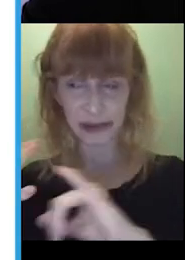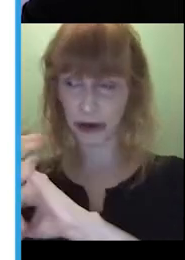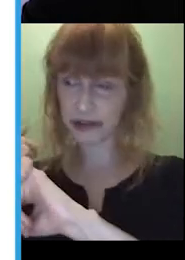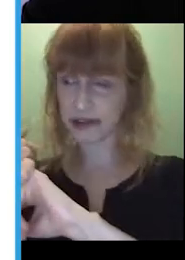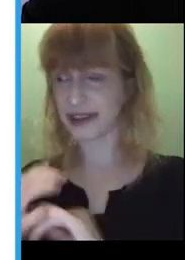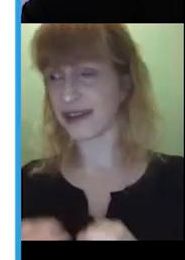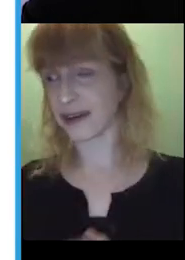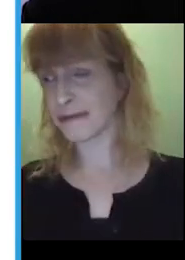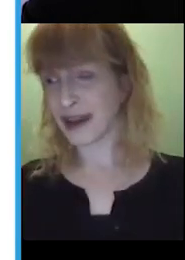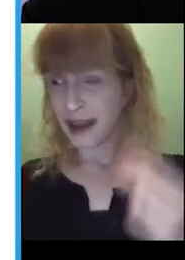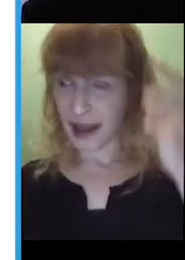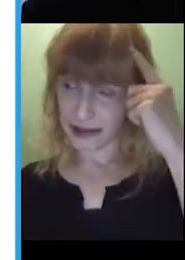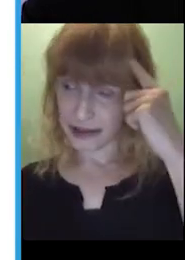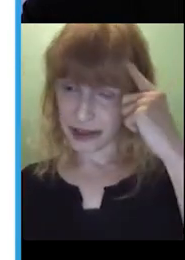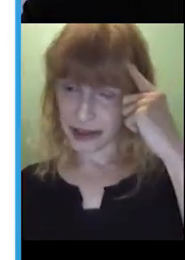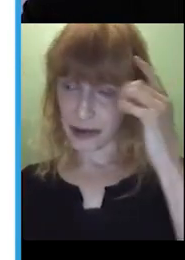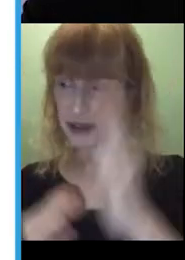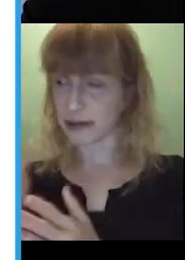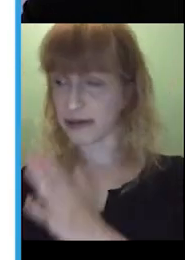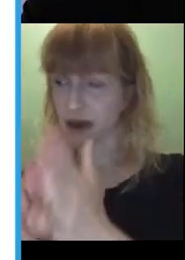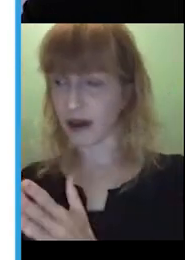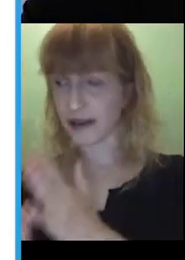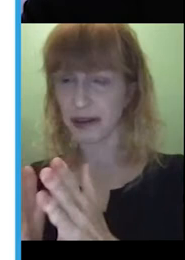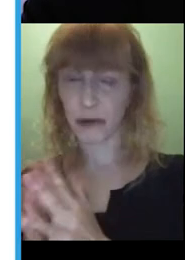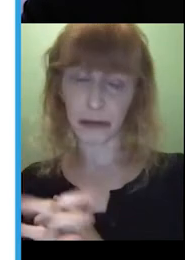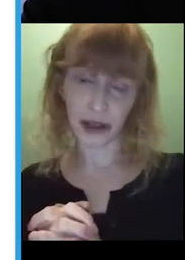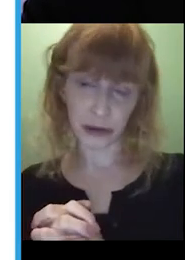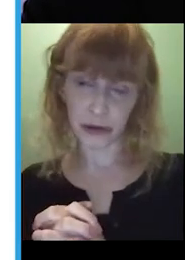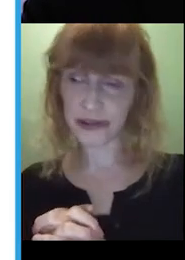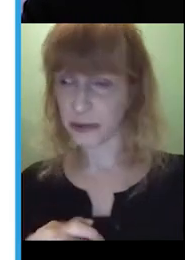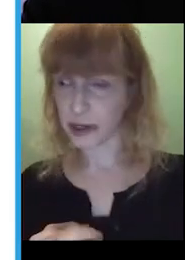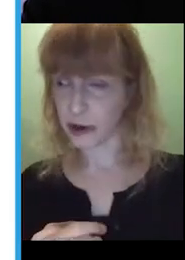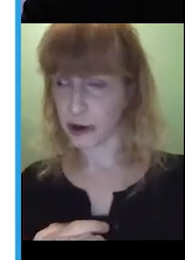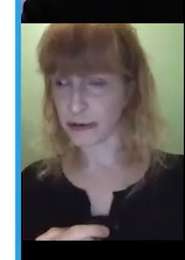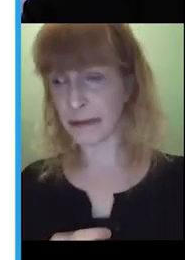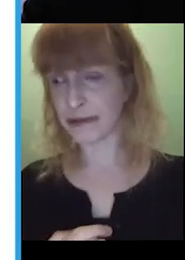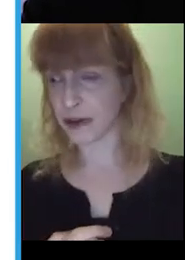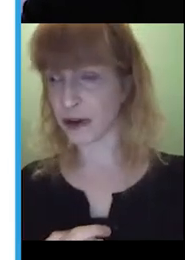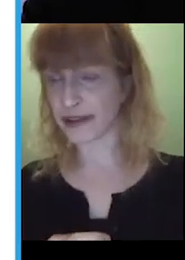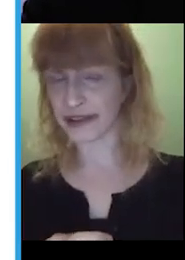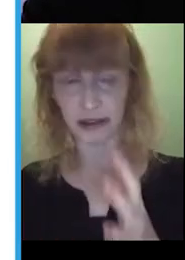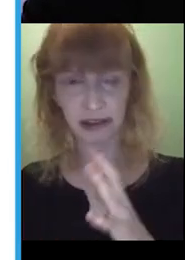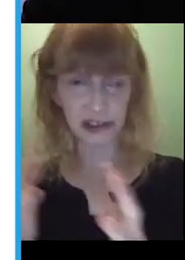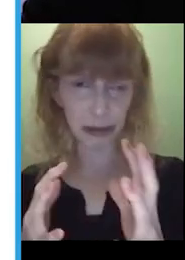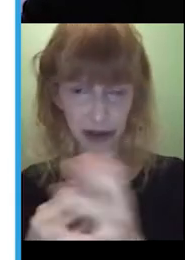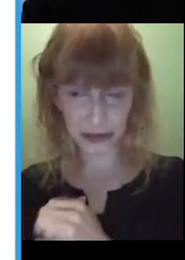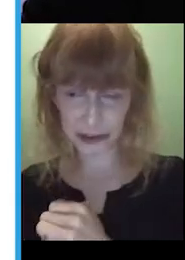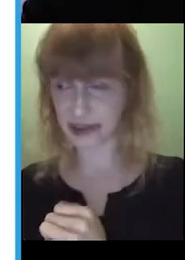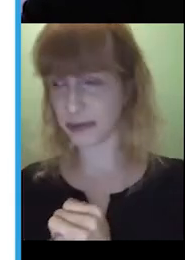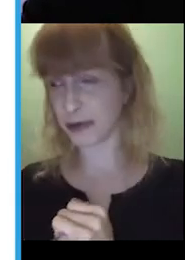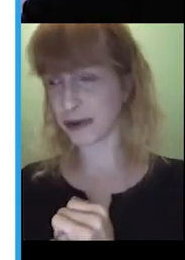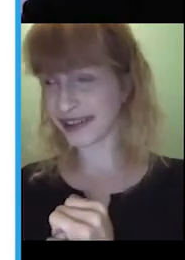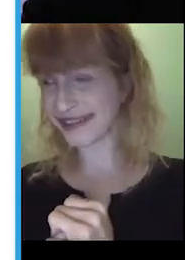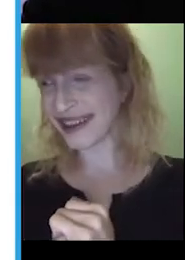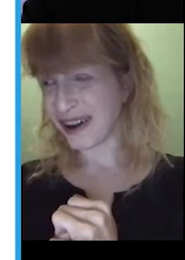where's spot together, and thinking about some signs that we might use as we go. So, as I said, in the spirit of